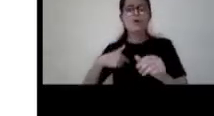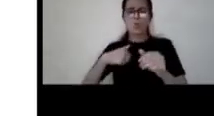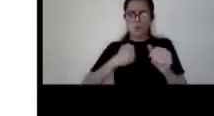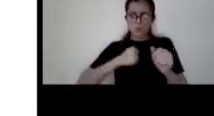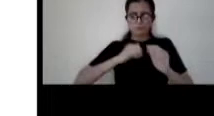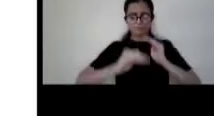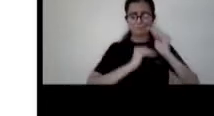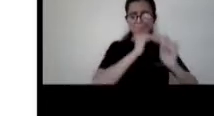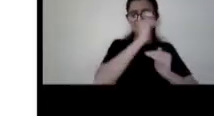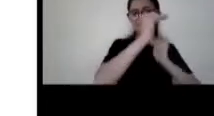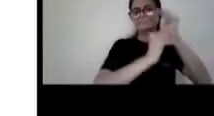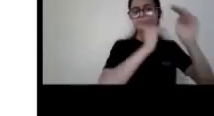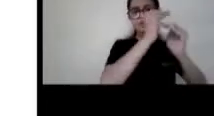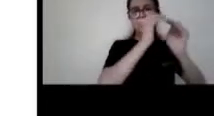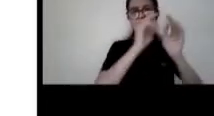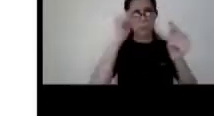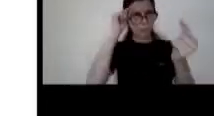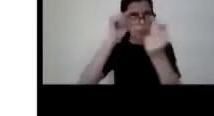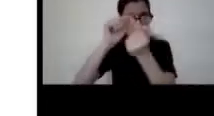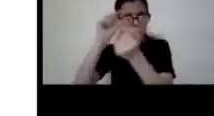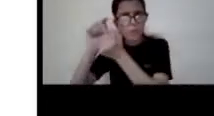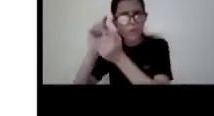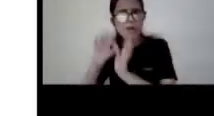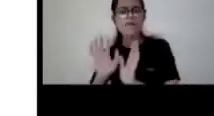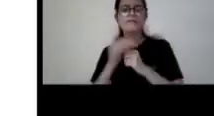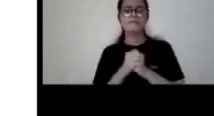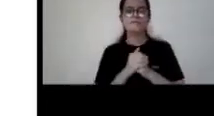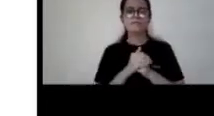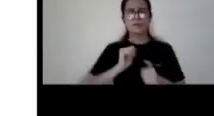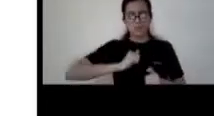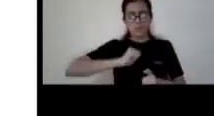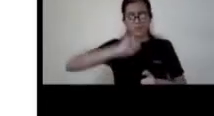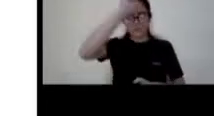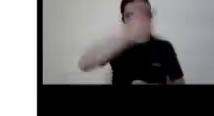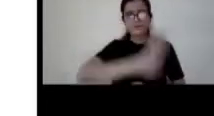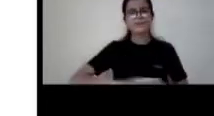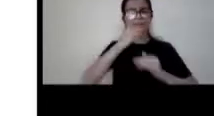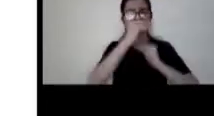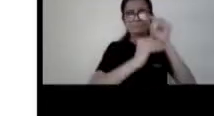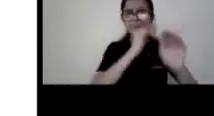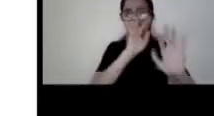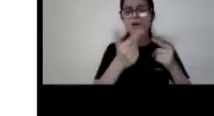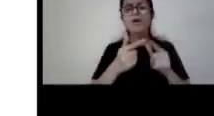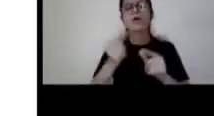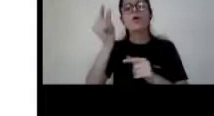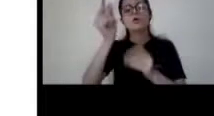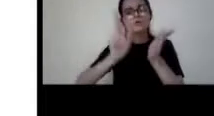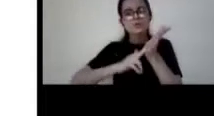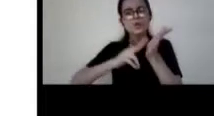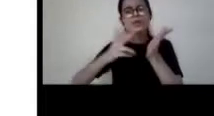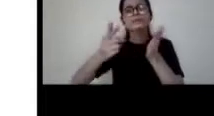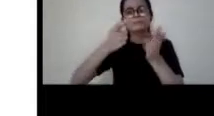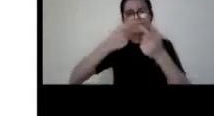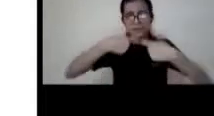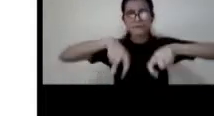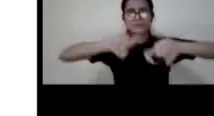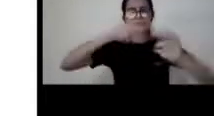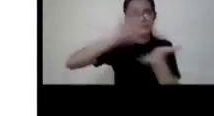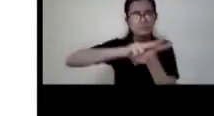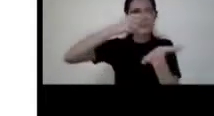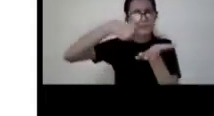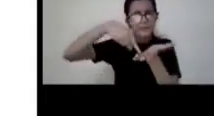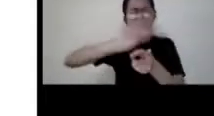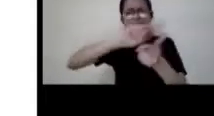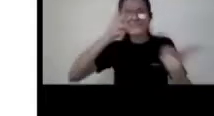goals we are we have um uh ratified the un convention so all those international commitments are